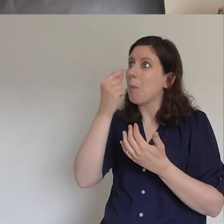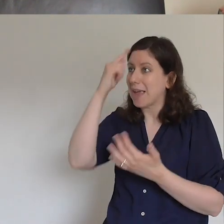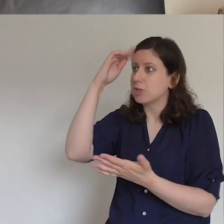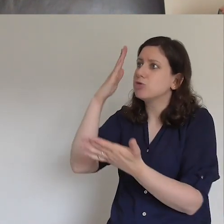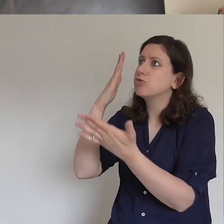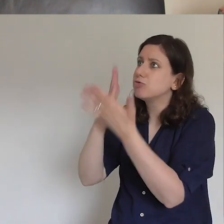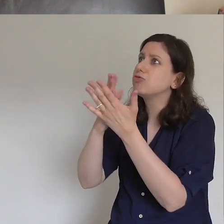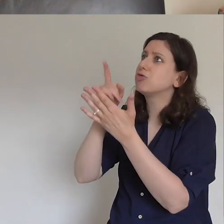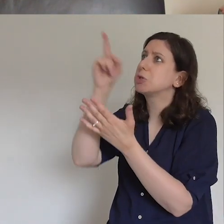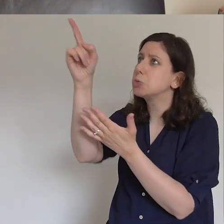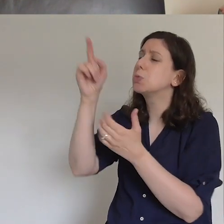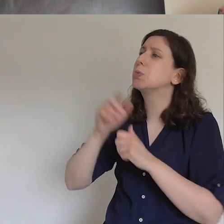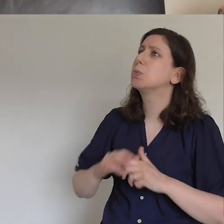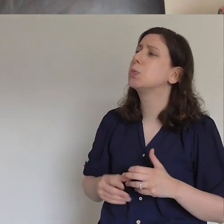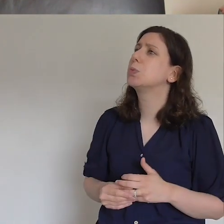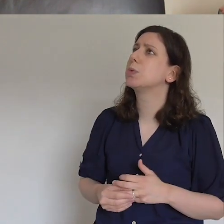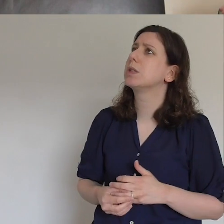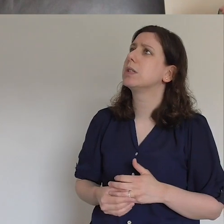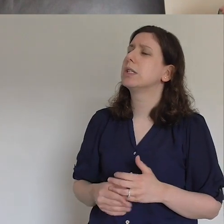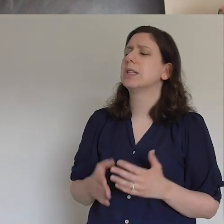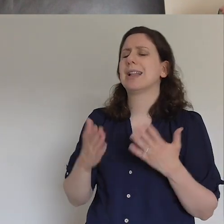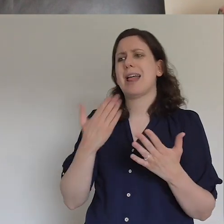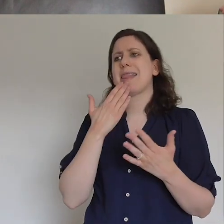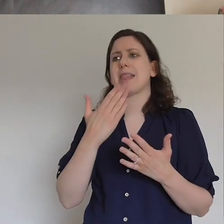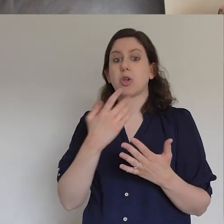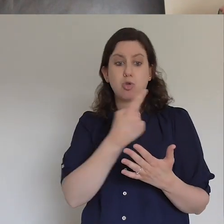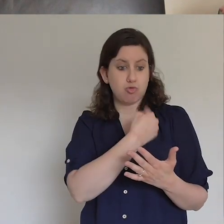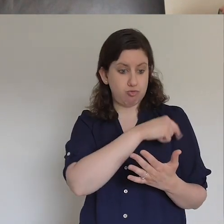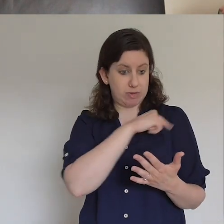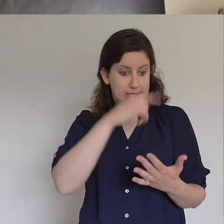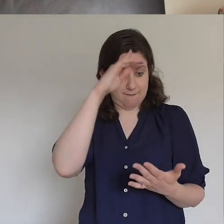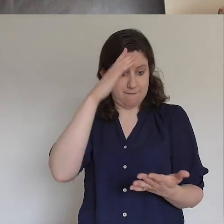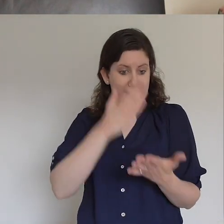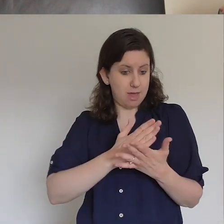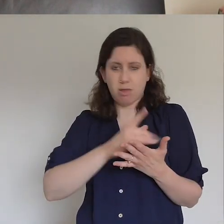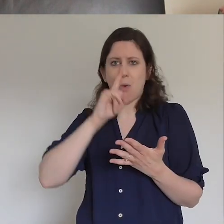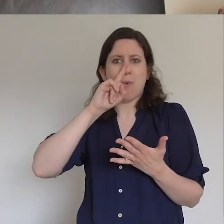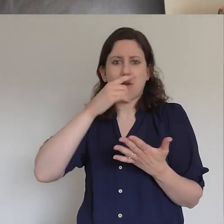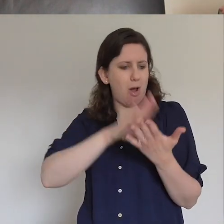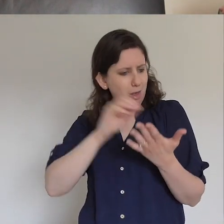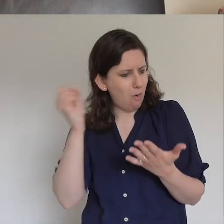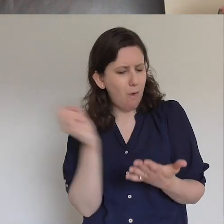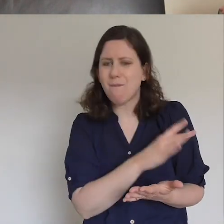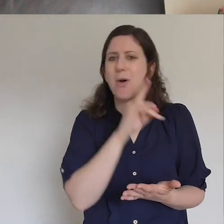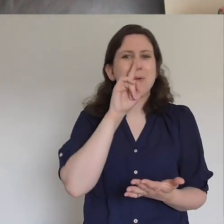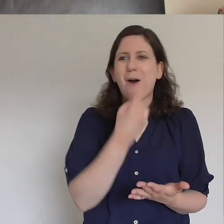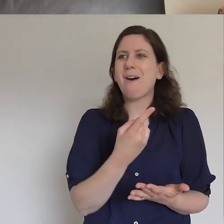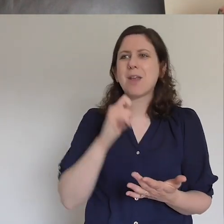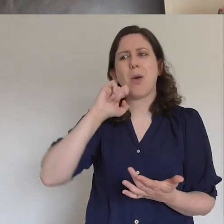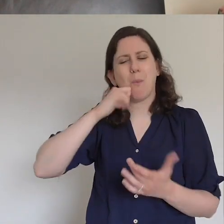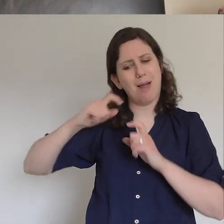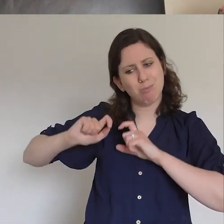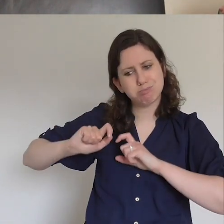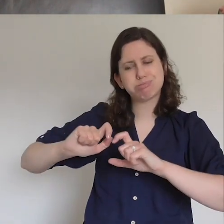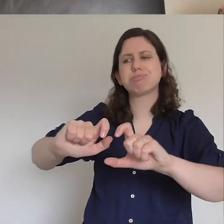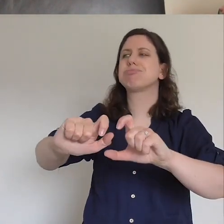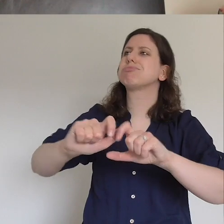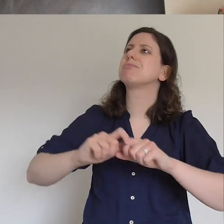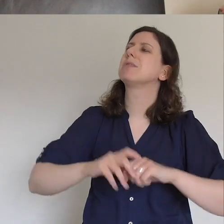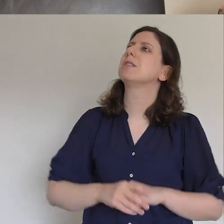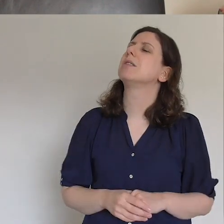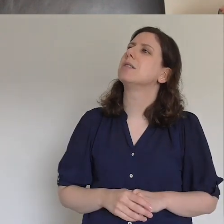we thank you too Lord that Christianity will not be swept away the darkness seems to sometimes be winning but it will not win